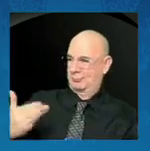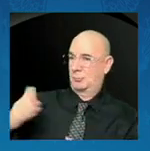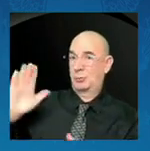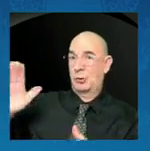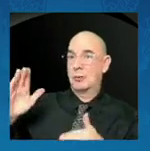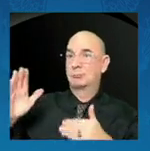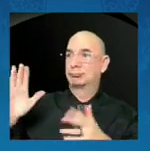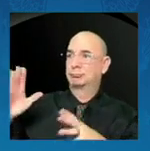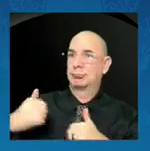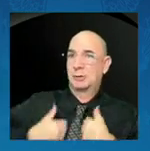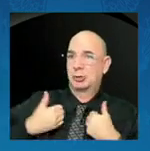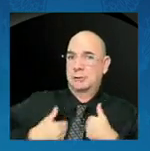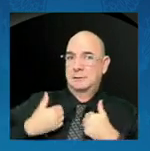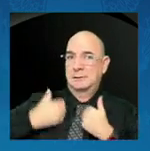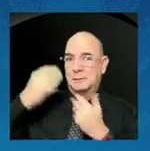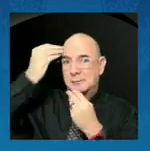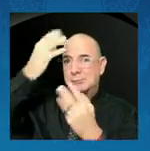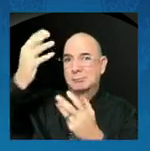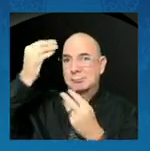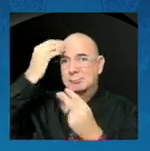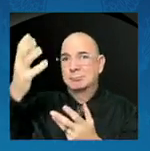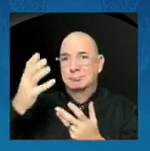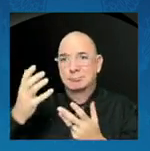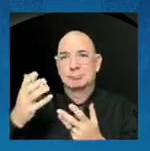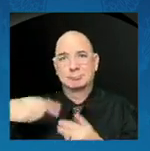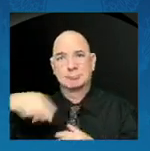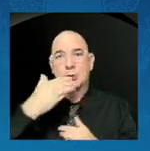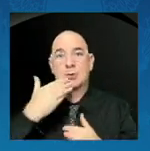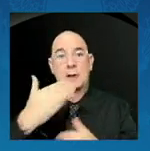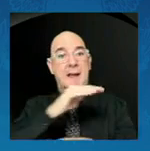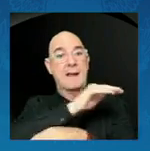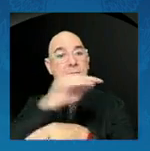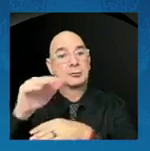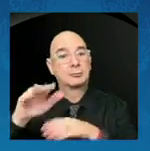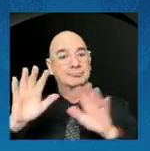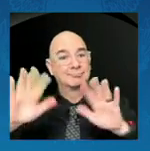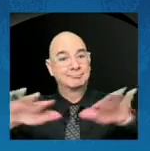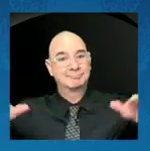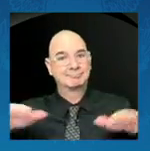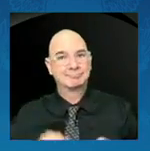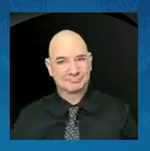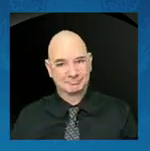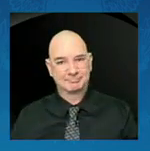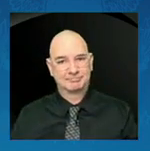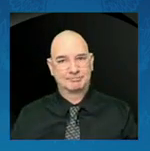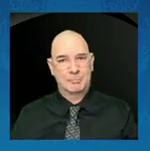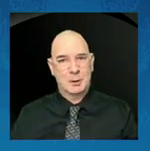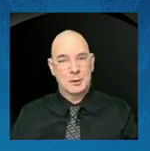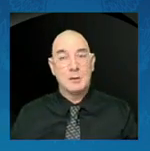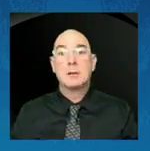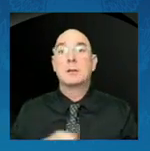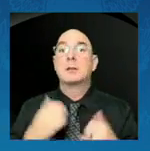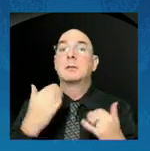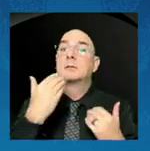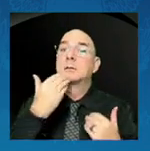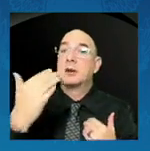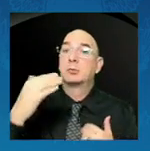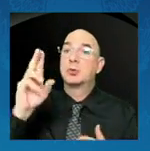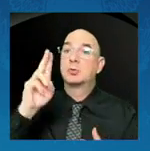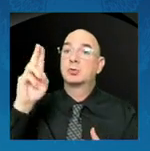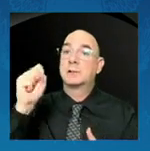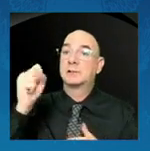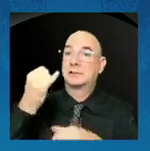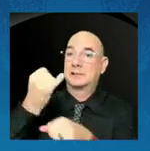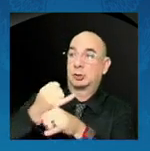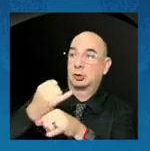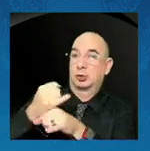And to everyone, good afternoon, good afternoon. I want to first thank the United States Institute of Peace for hosting us